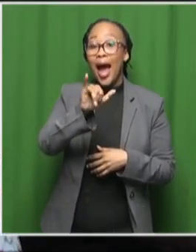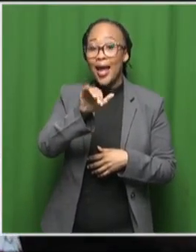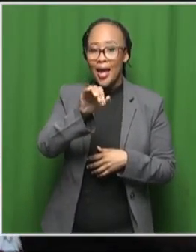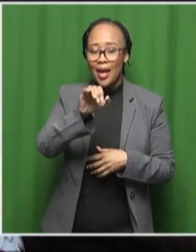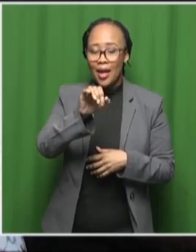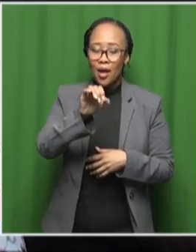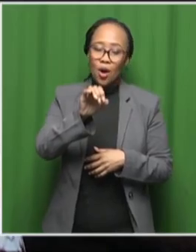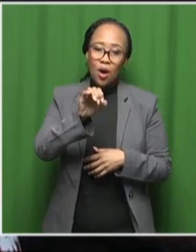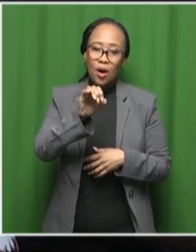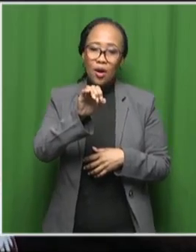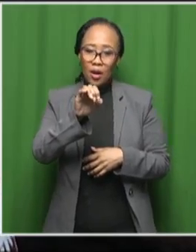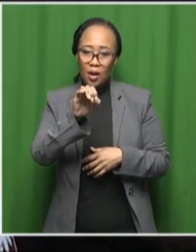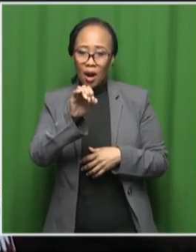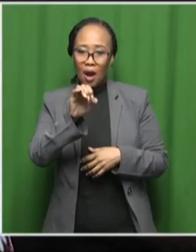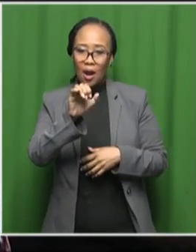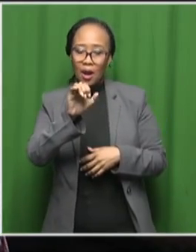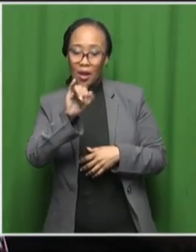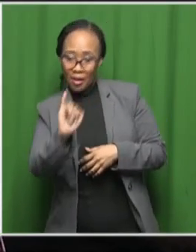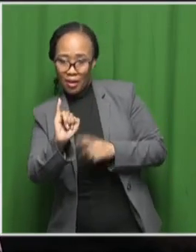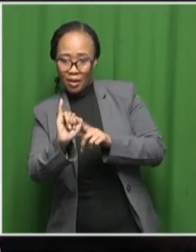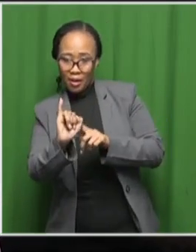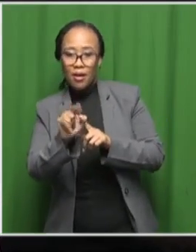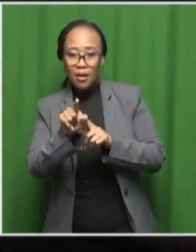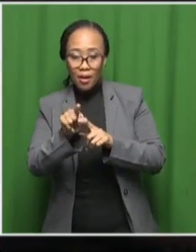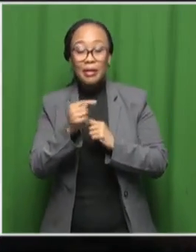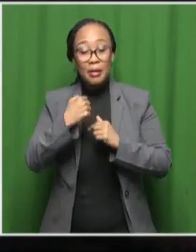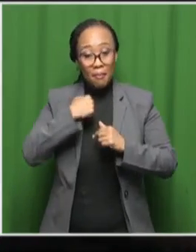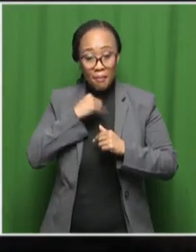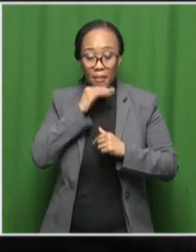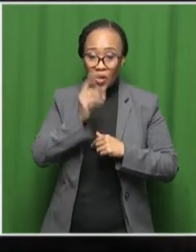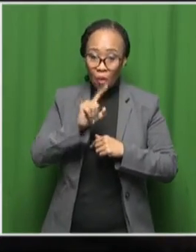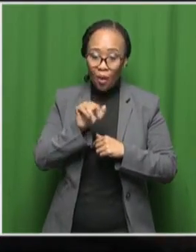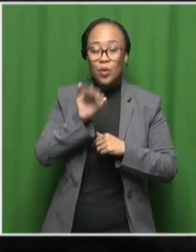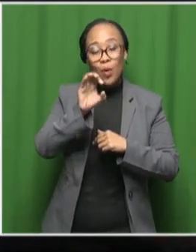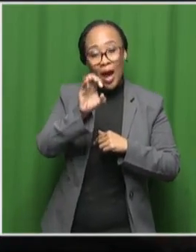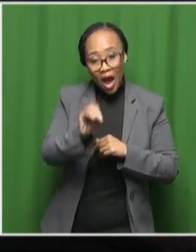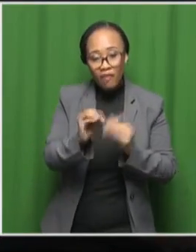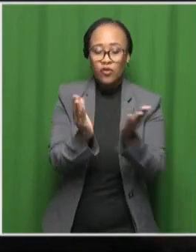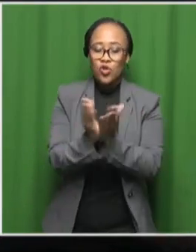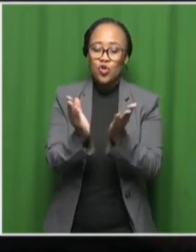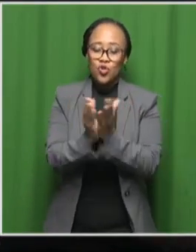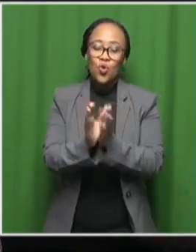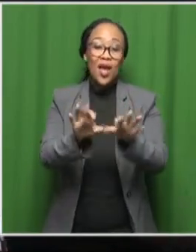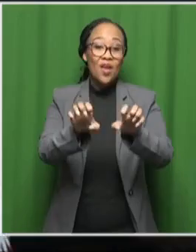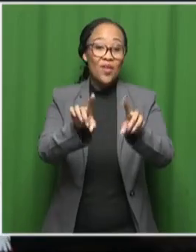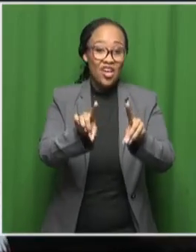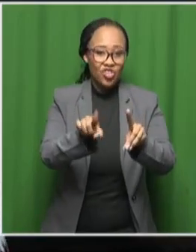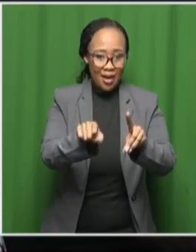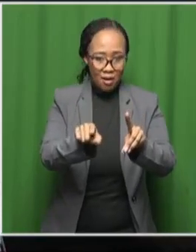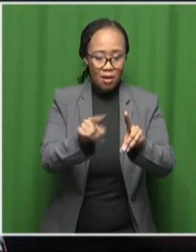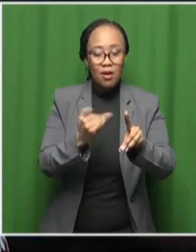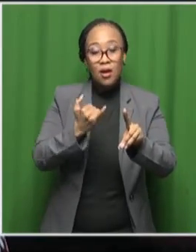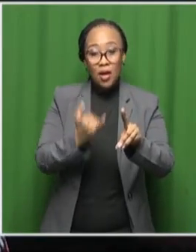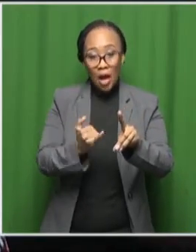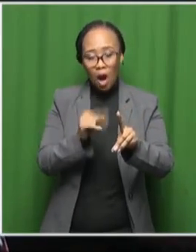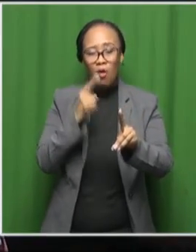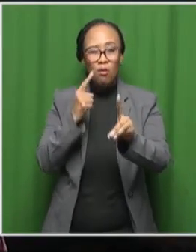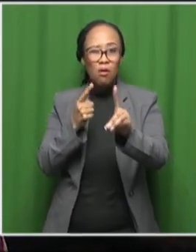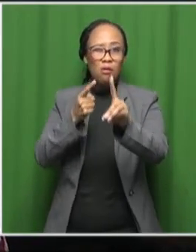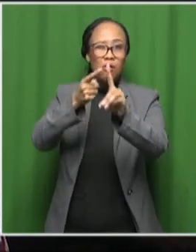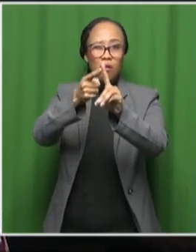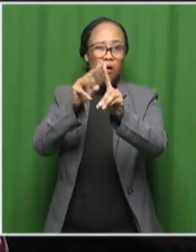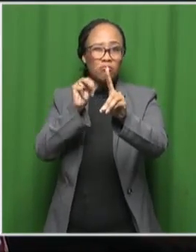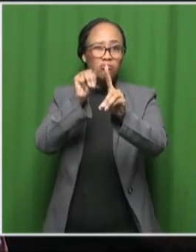OAE is to promote astronomy in education in school education primary and secondary schools and the mission of this is actually